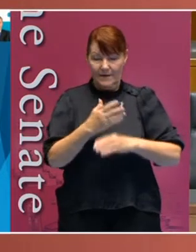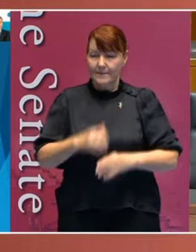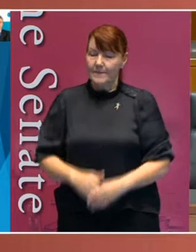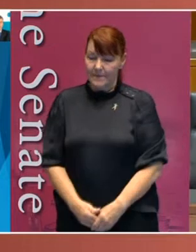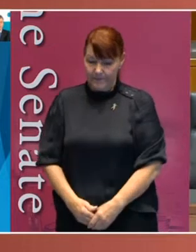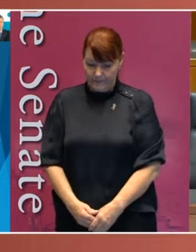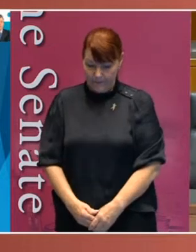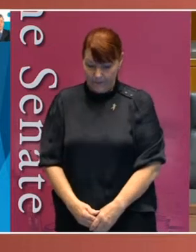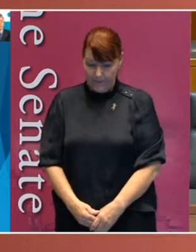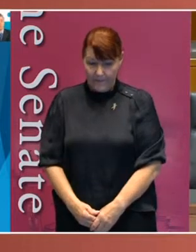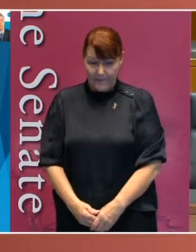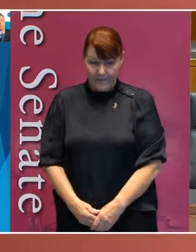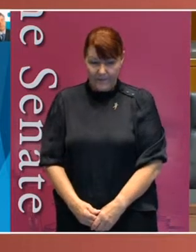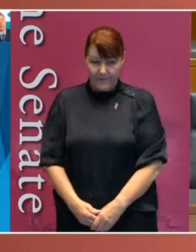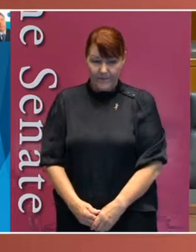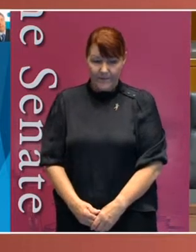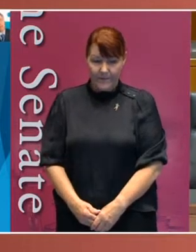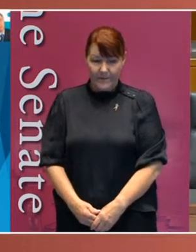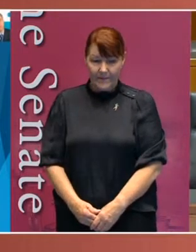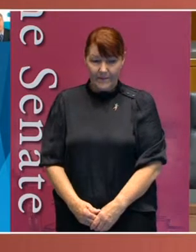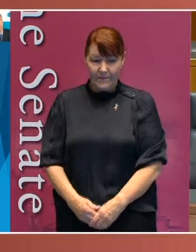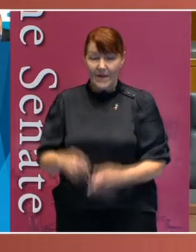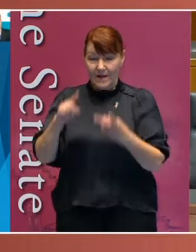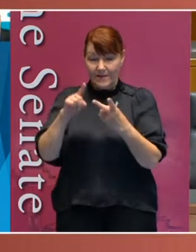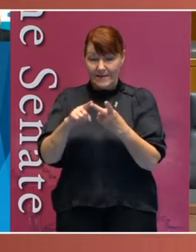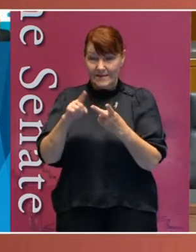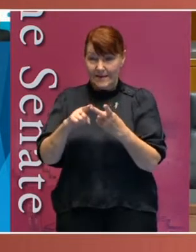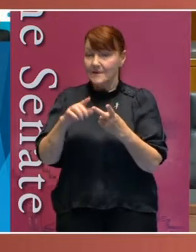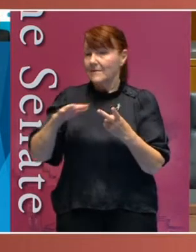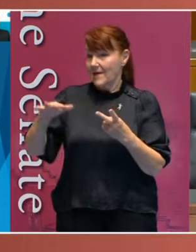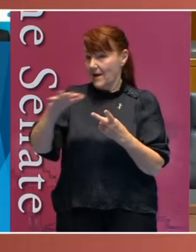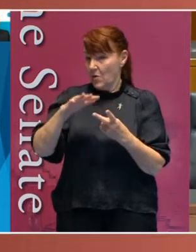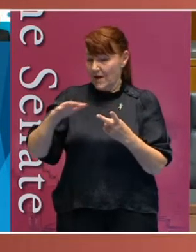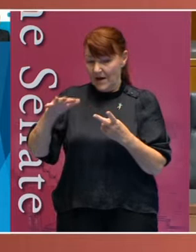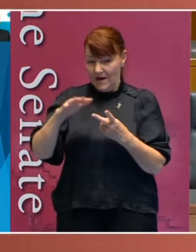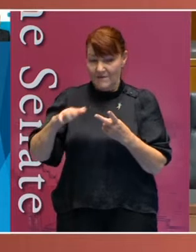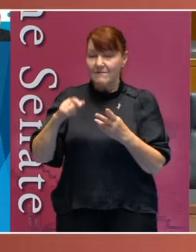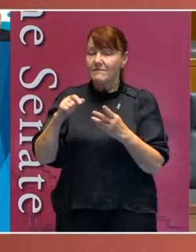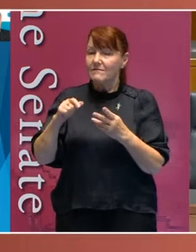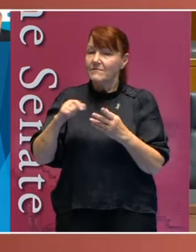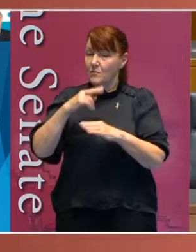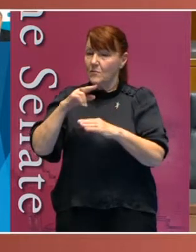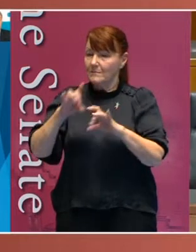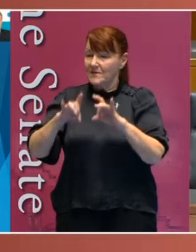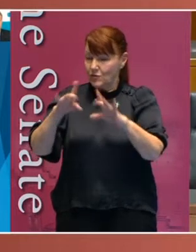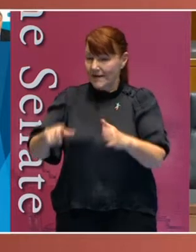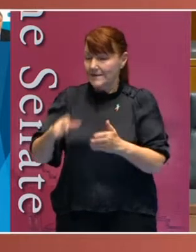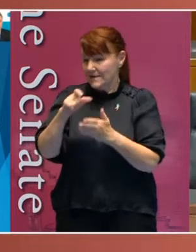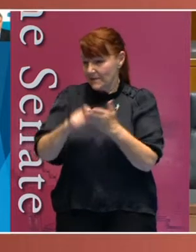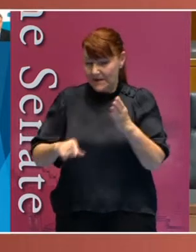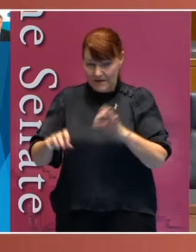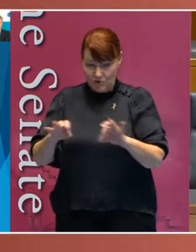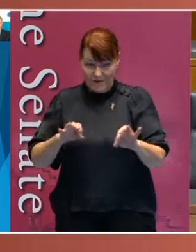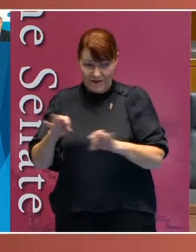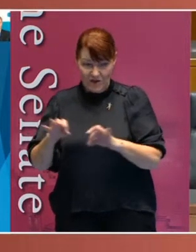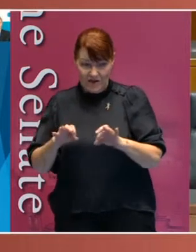The other Australian Disability Strategy Outcome area that is incredibly important is the area of community